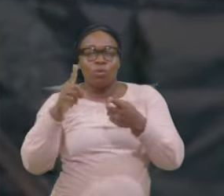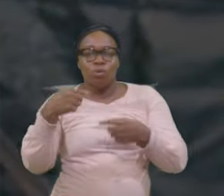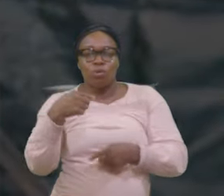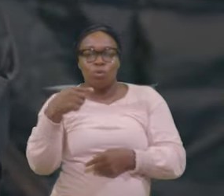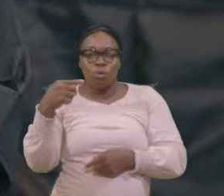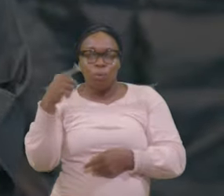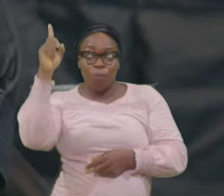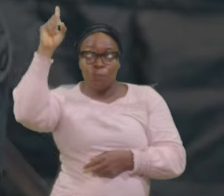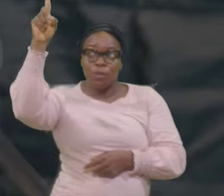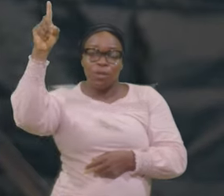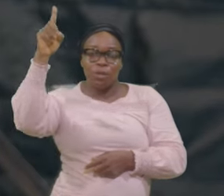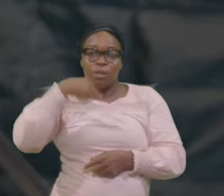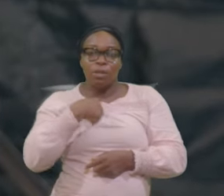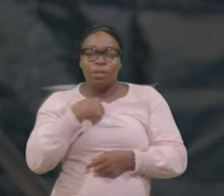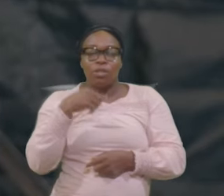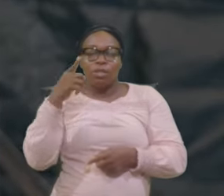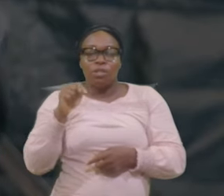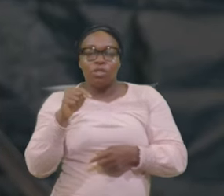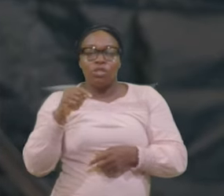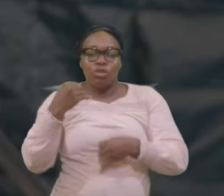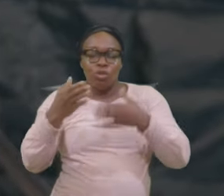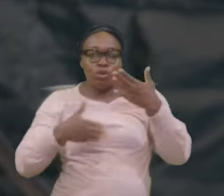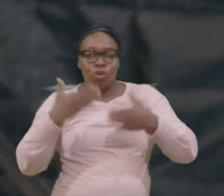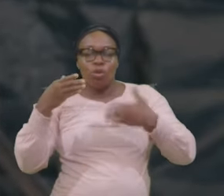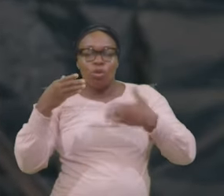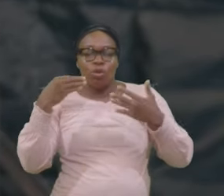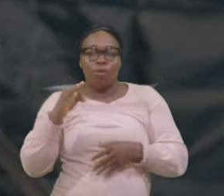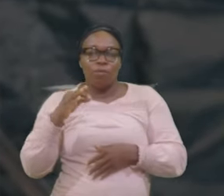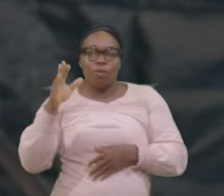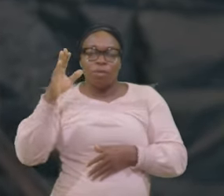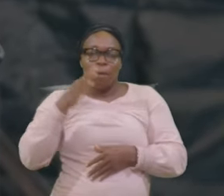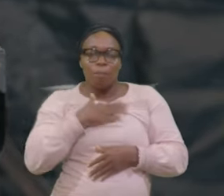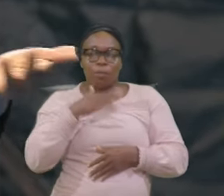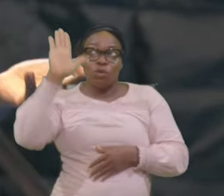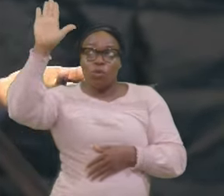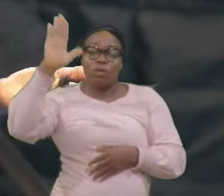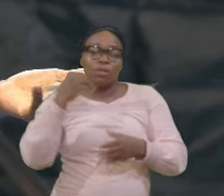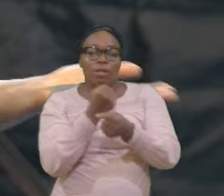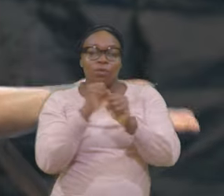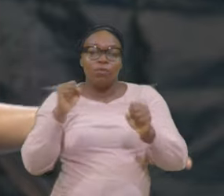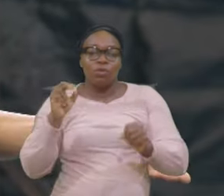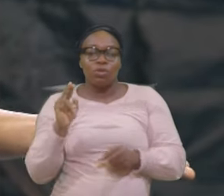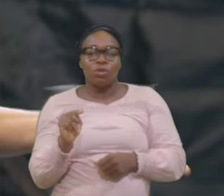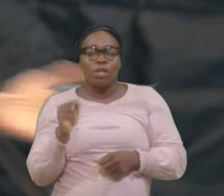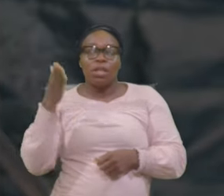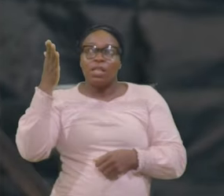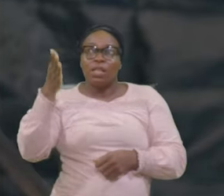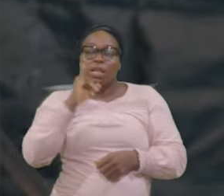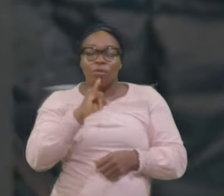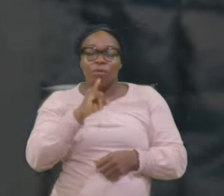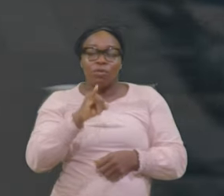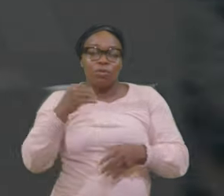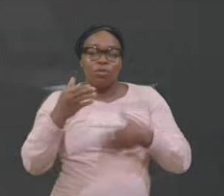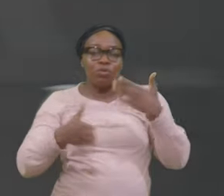There is joy In salvation There is joy In forgiveness There is joy In recovery